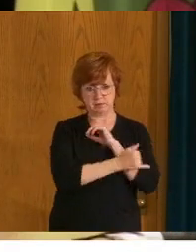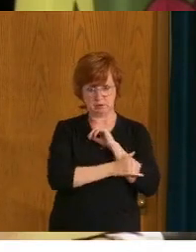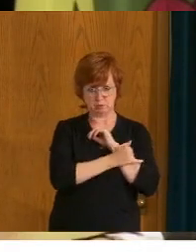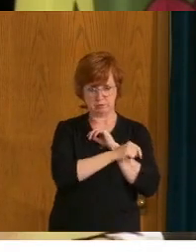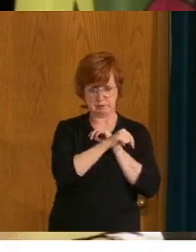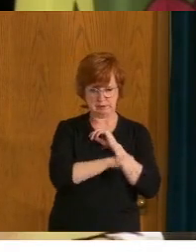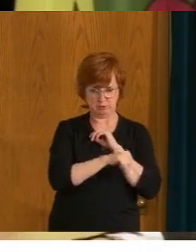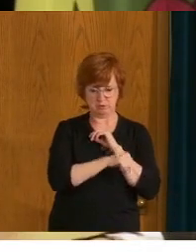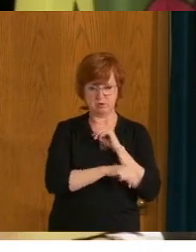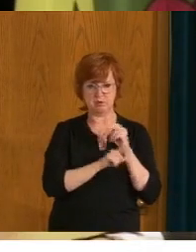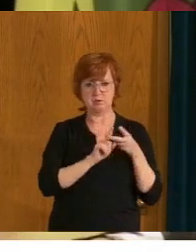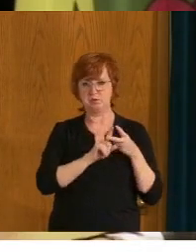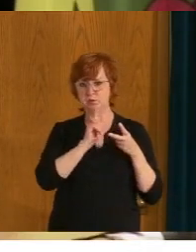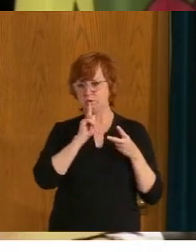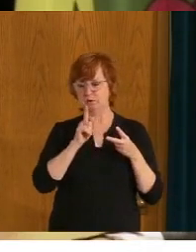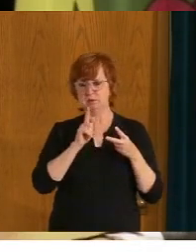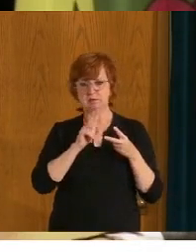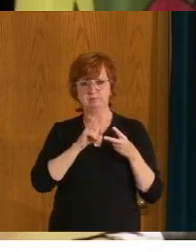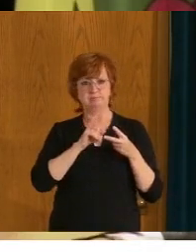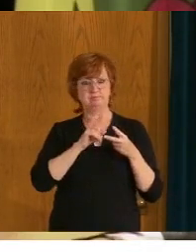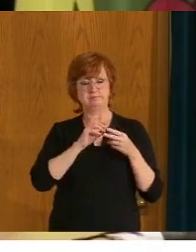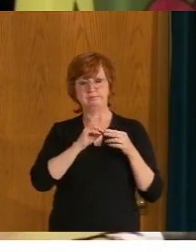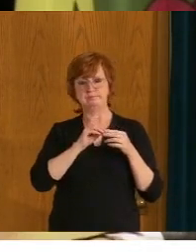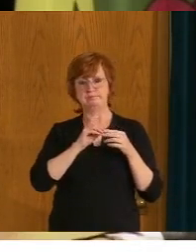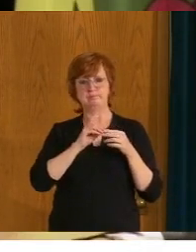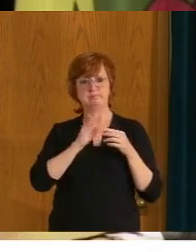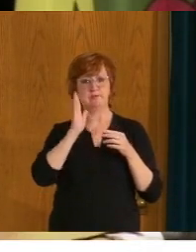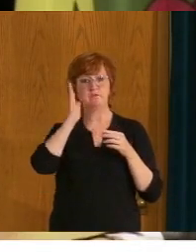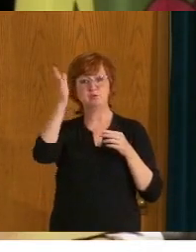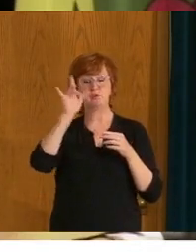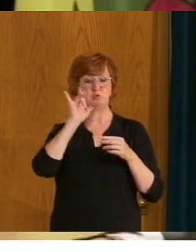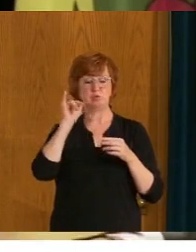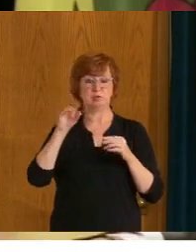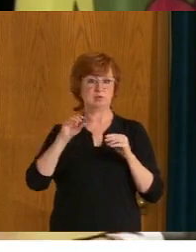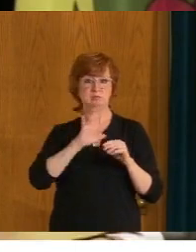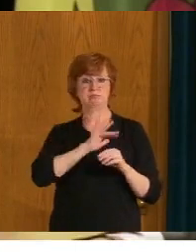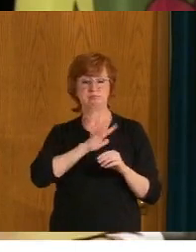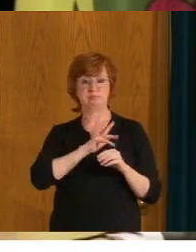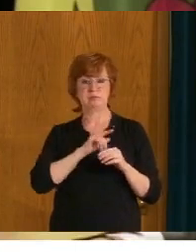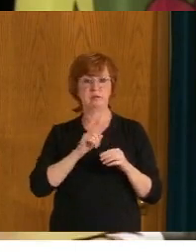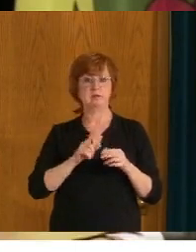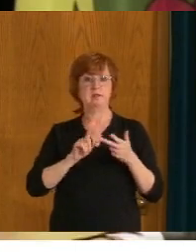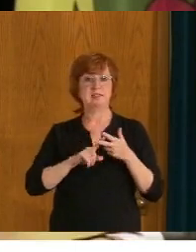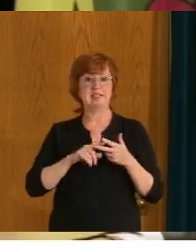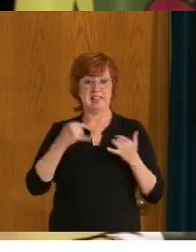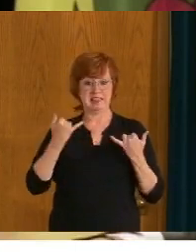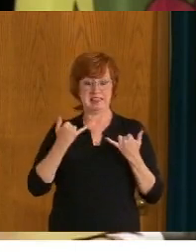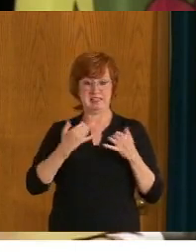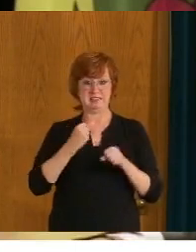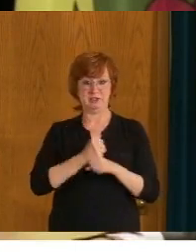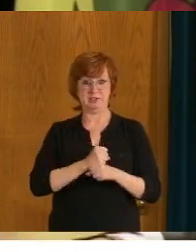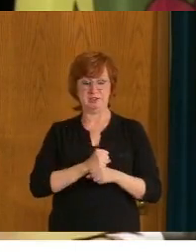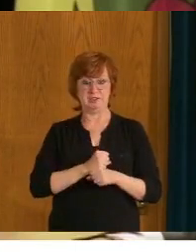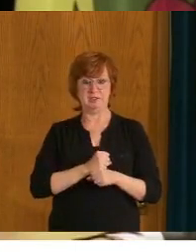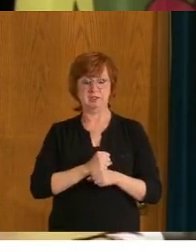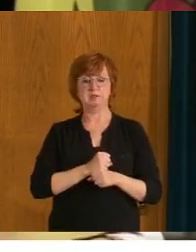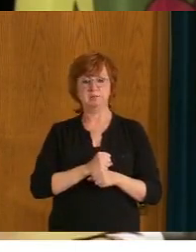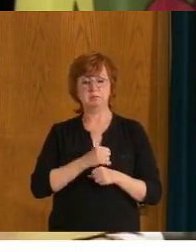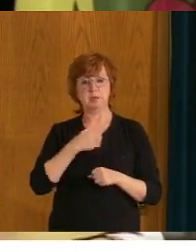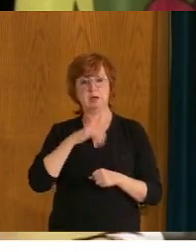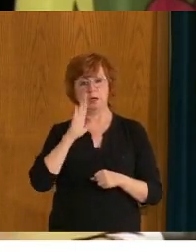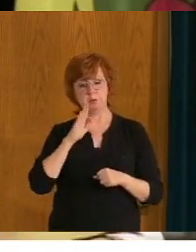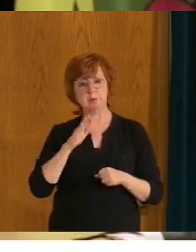opportunity that lies before us, and I'll come back to that in a minute. Um, on this Canada Day in particular, I think I will also be reflecting,